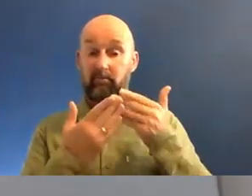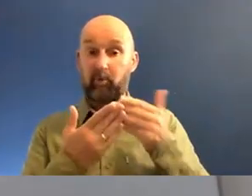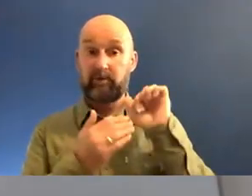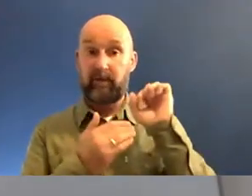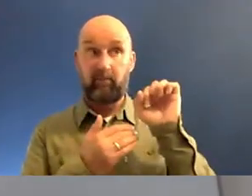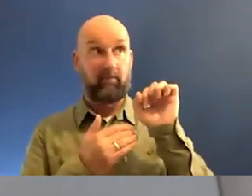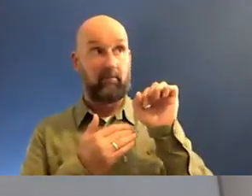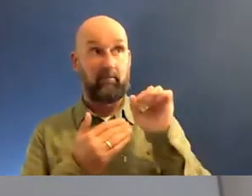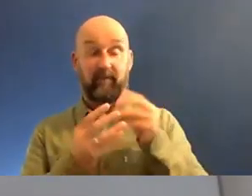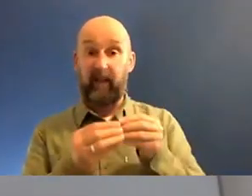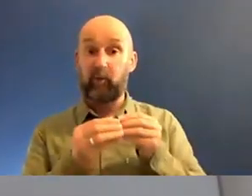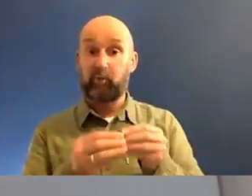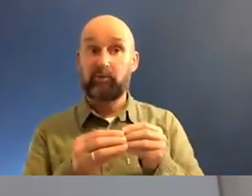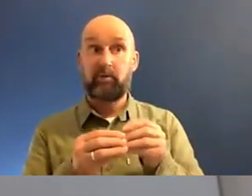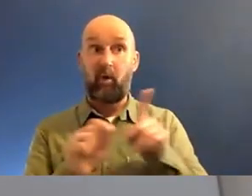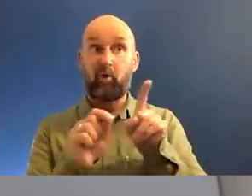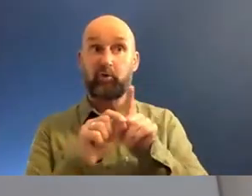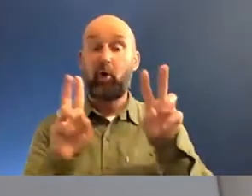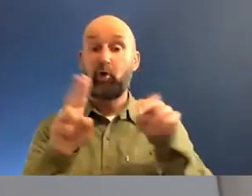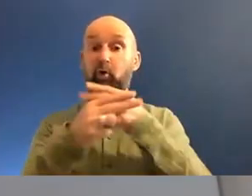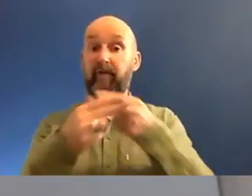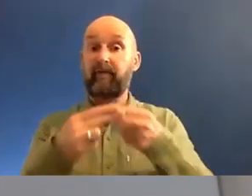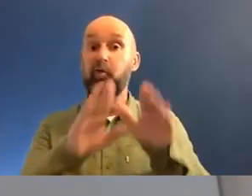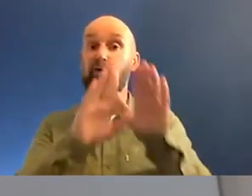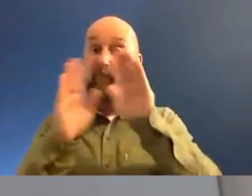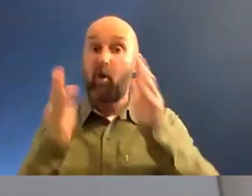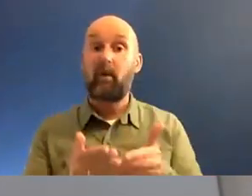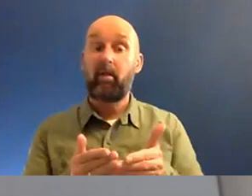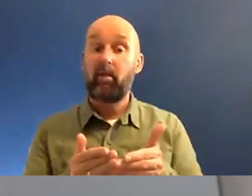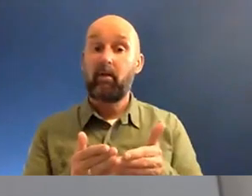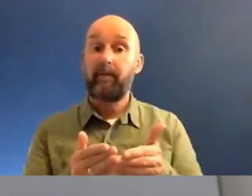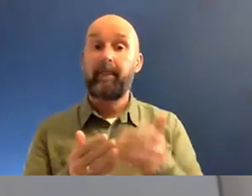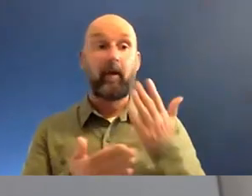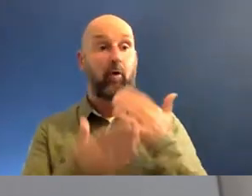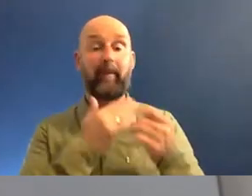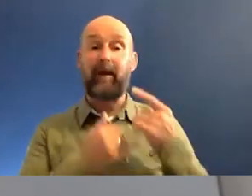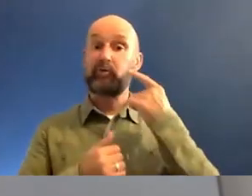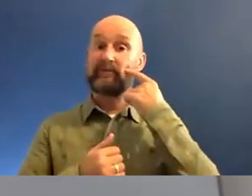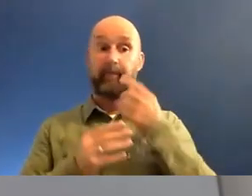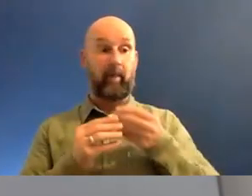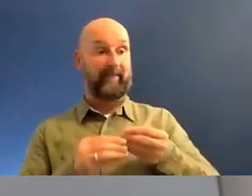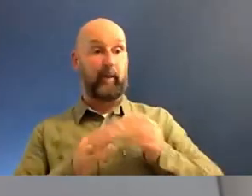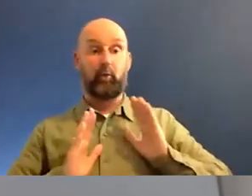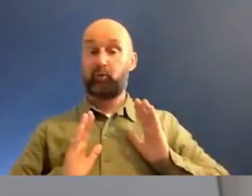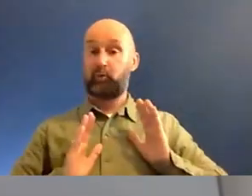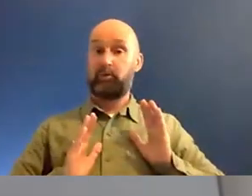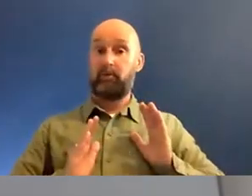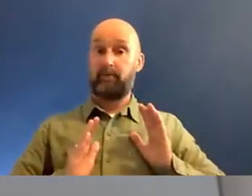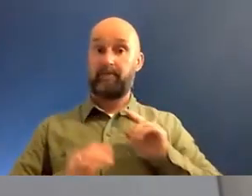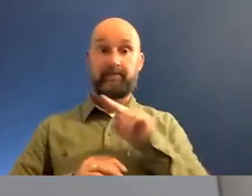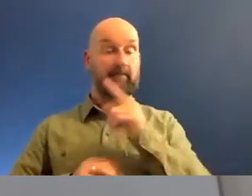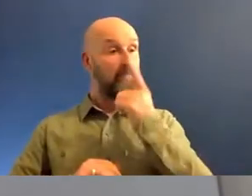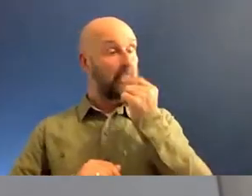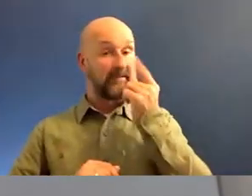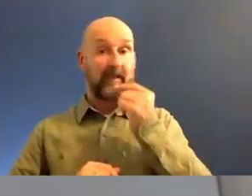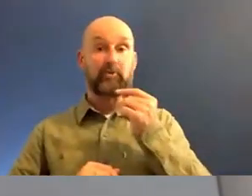universal. And I think that within that return to the simpler values, we have the potential for